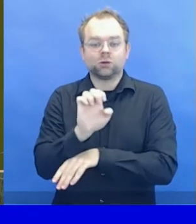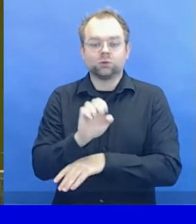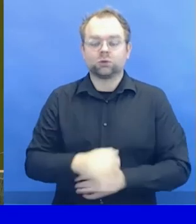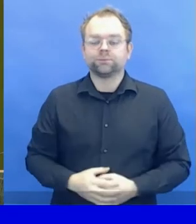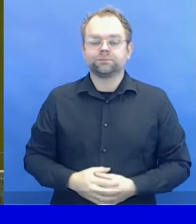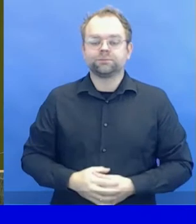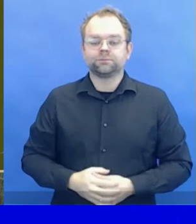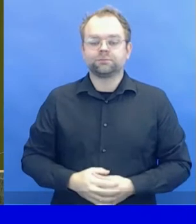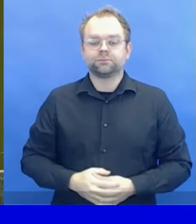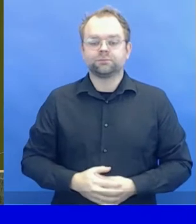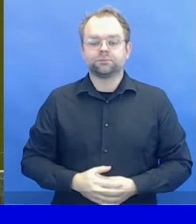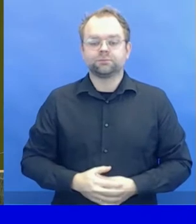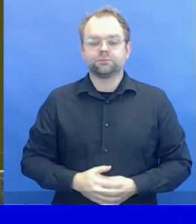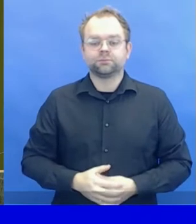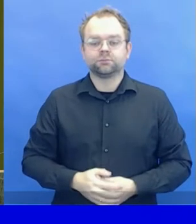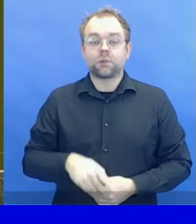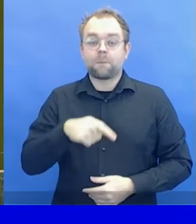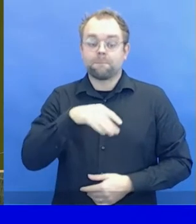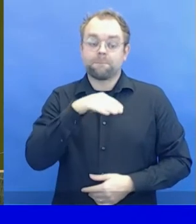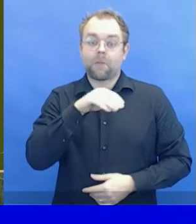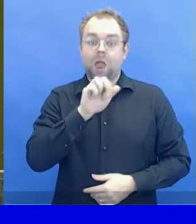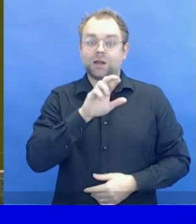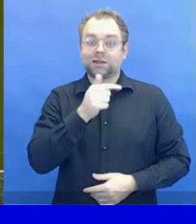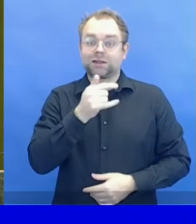Mr. Morris of Jamaica,